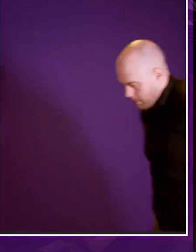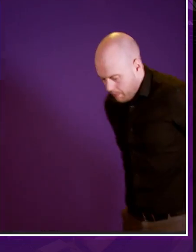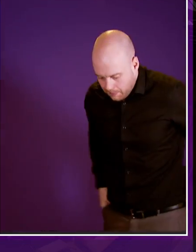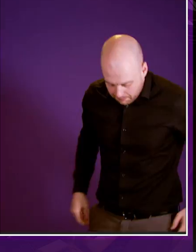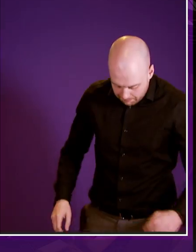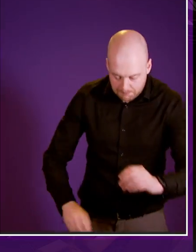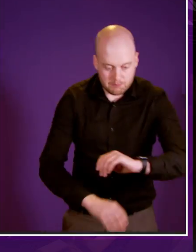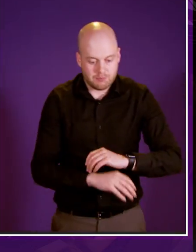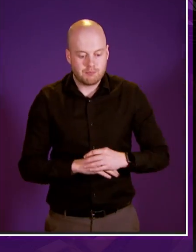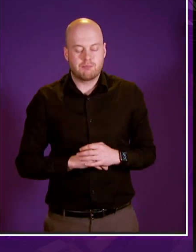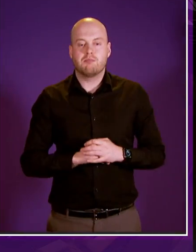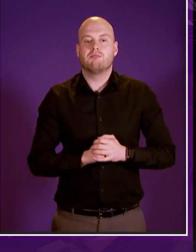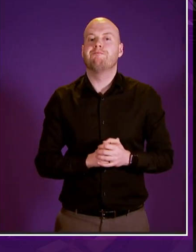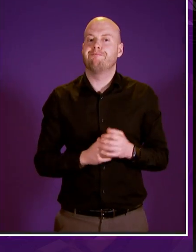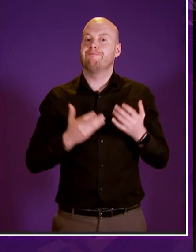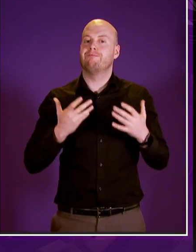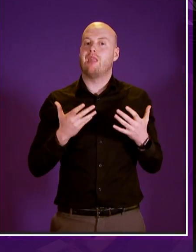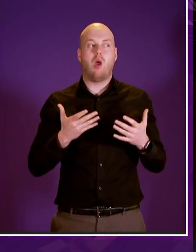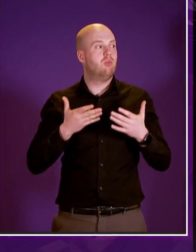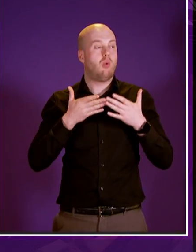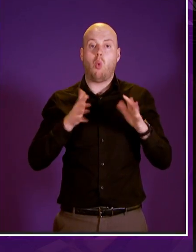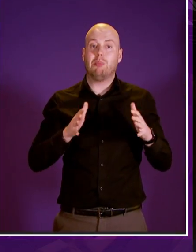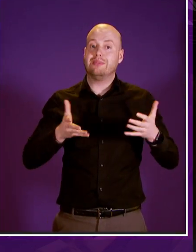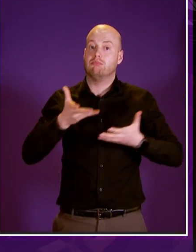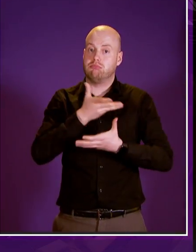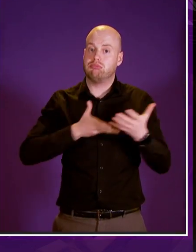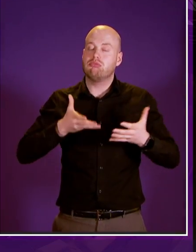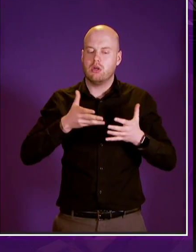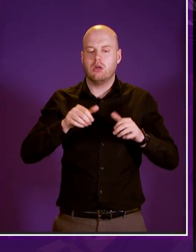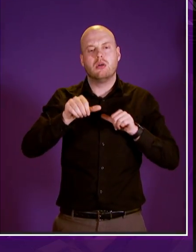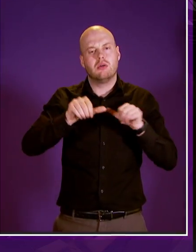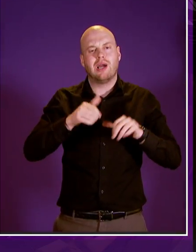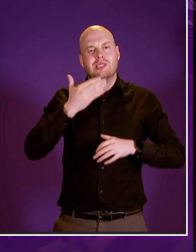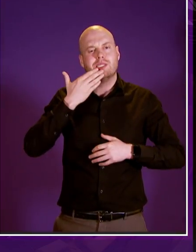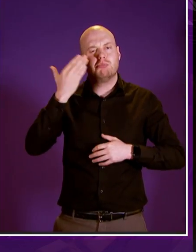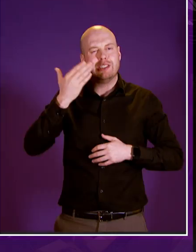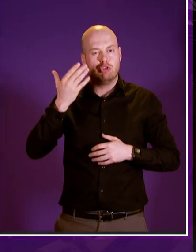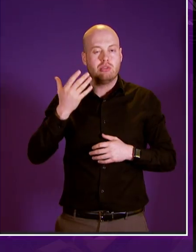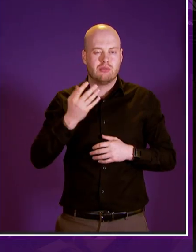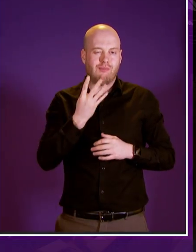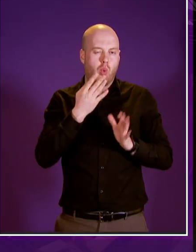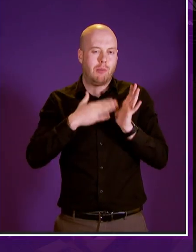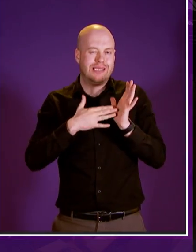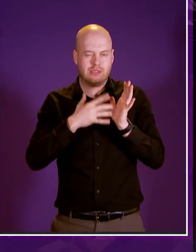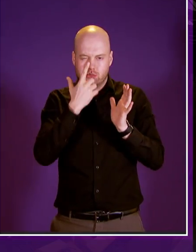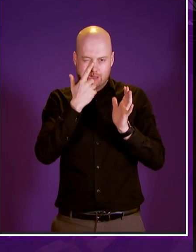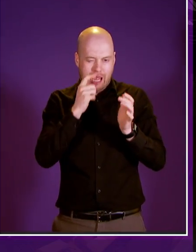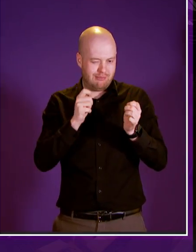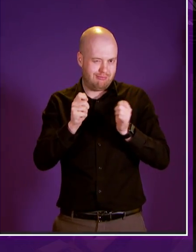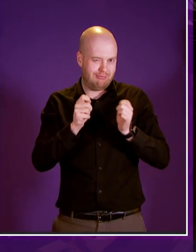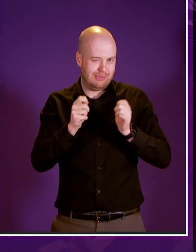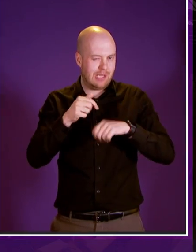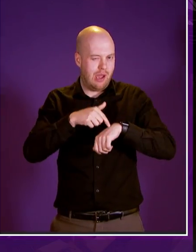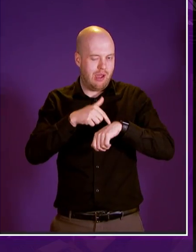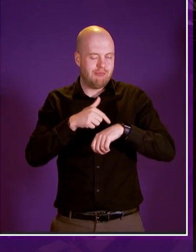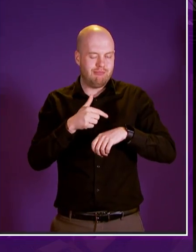we now move to the open debate and speeches of four minutes but i do have a little bit of time in hand so i can be generous and i call